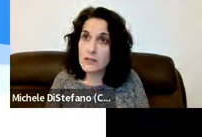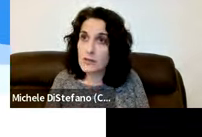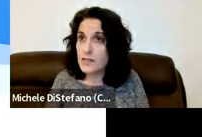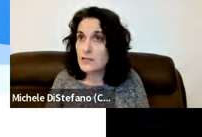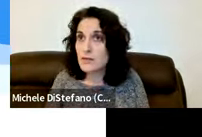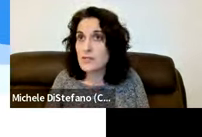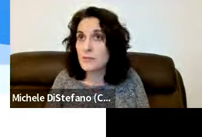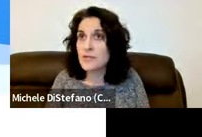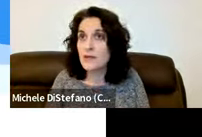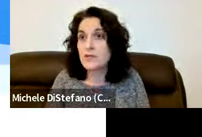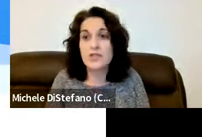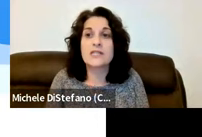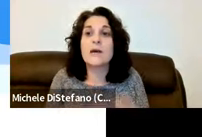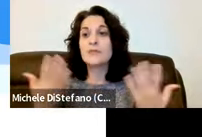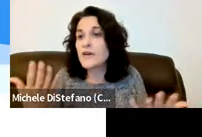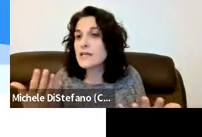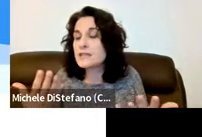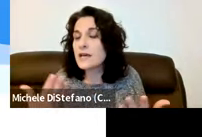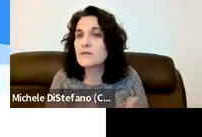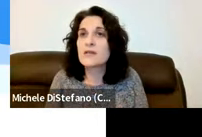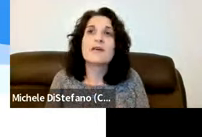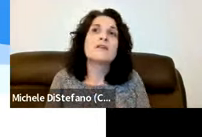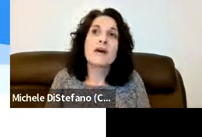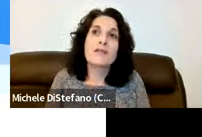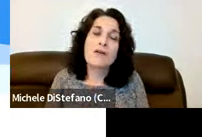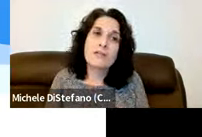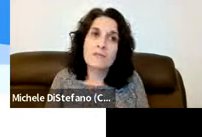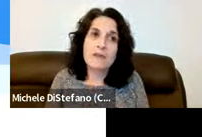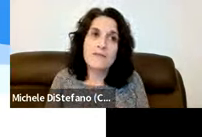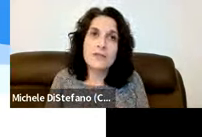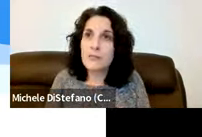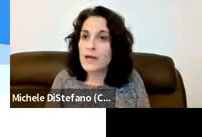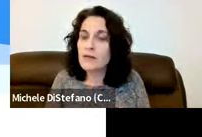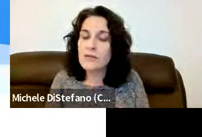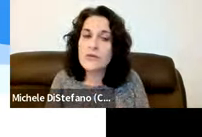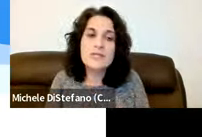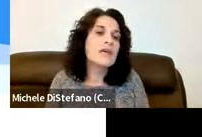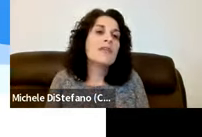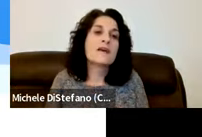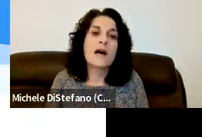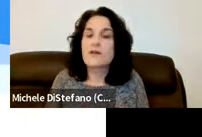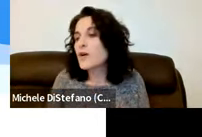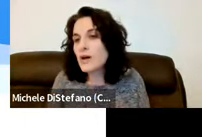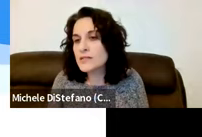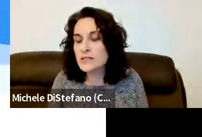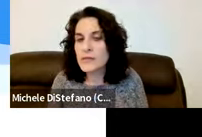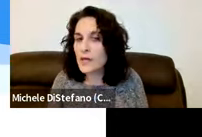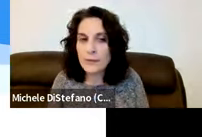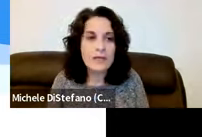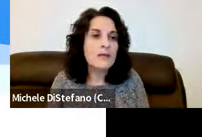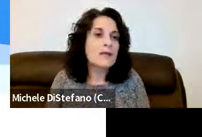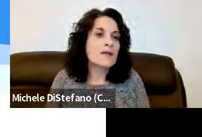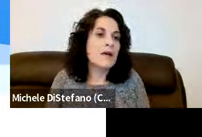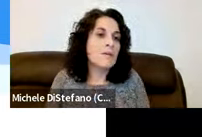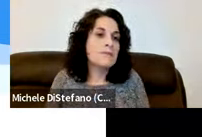into the hearing aids so typically they were just amplifying sound now there are some that filter background noise the higher the cost is